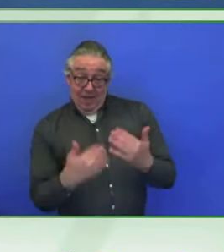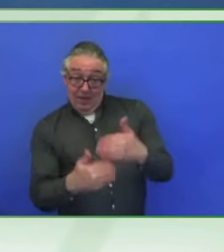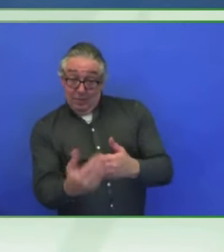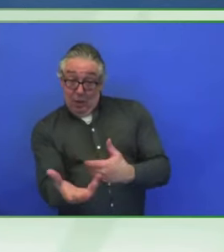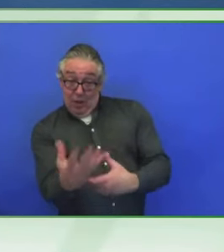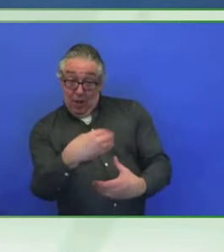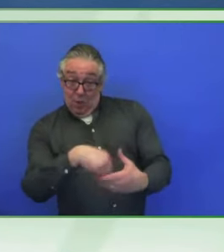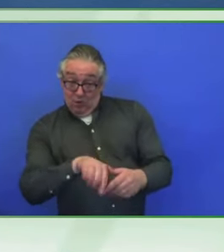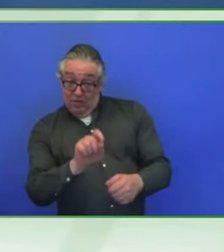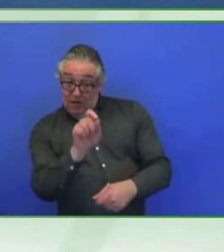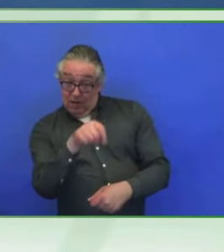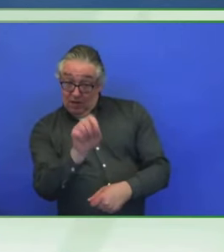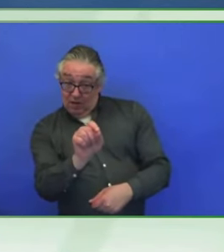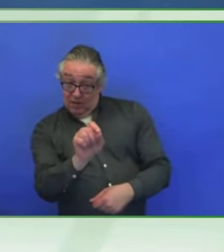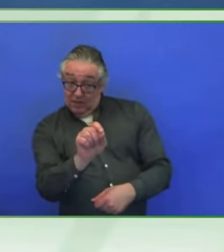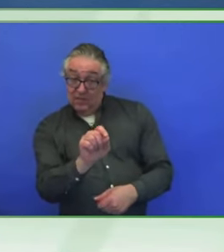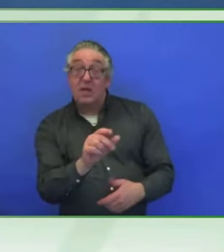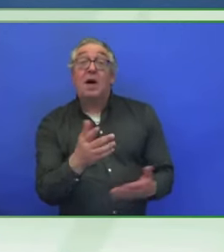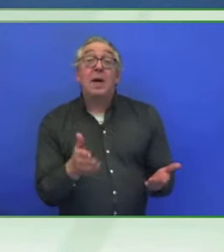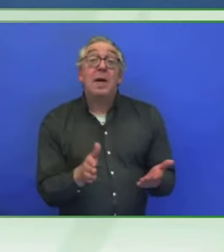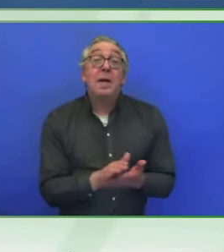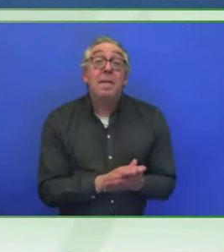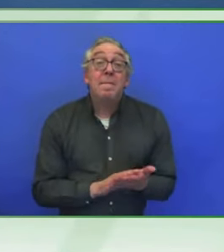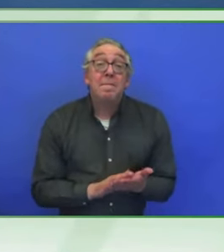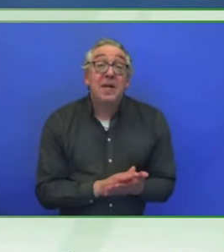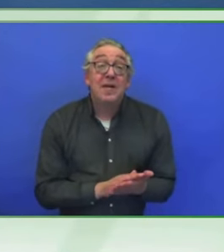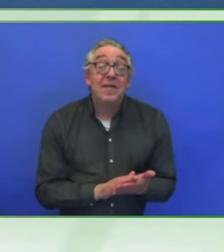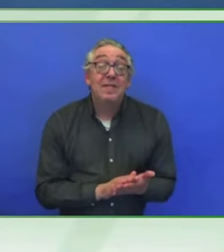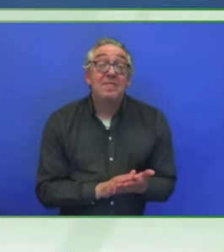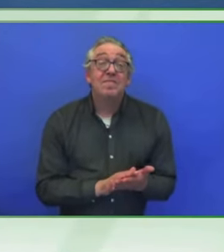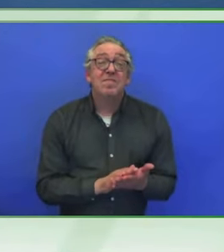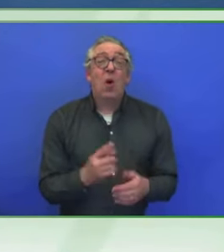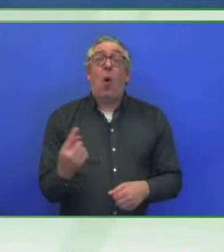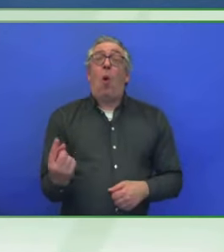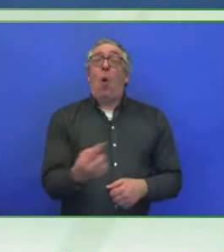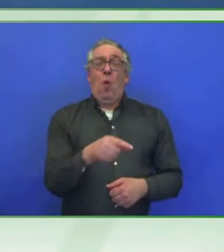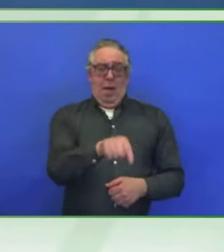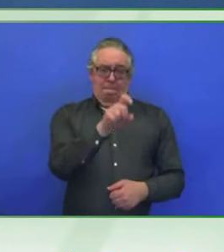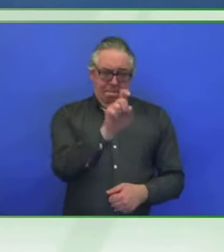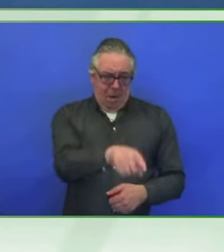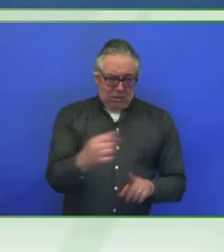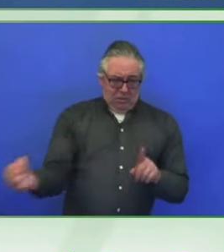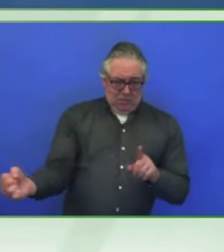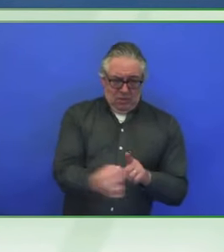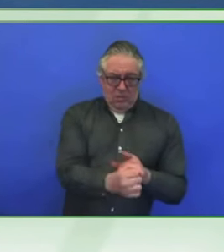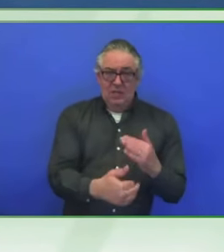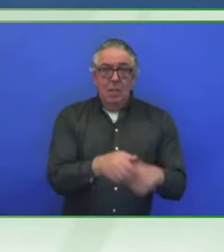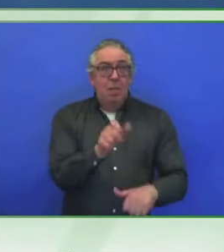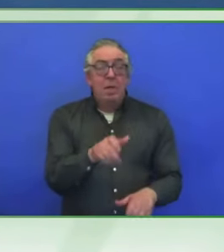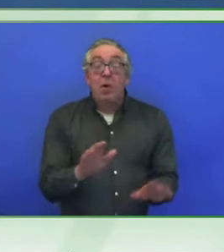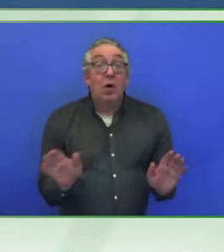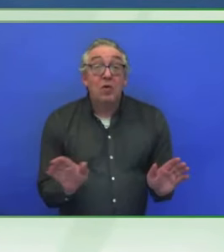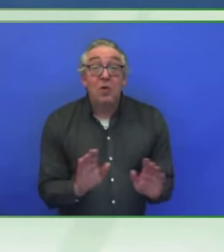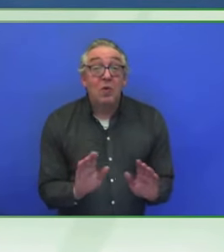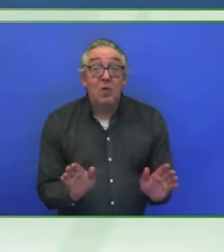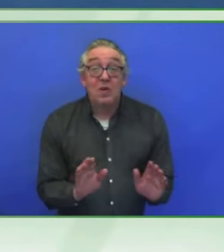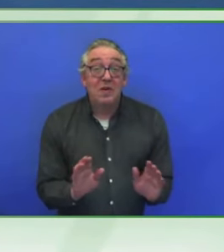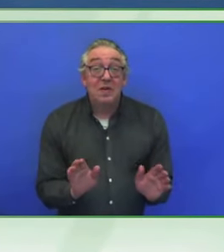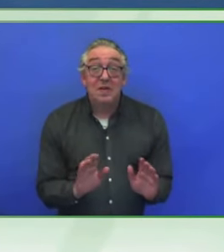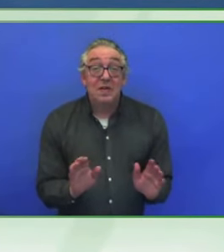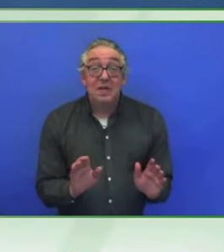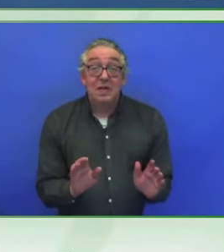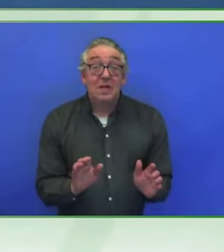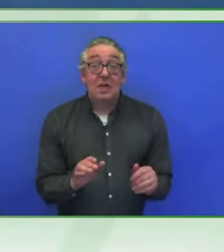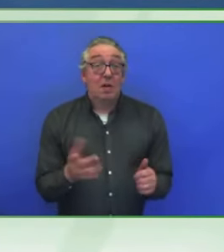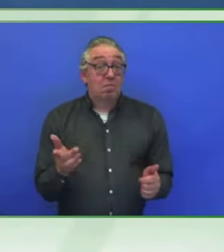persons with disabilities being hired, but they regard persons with disabilities being management and, and,